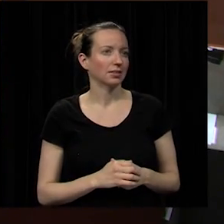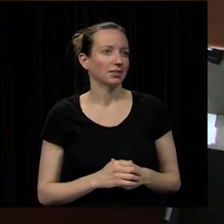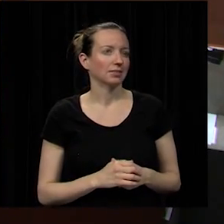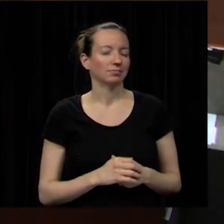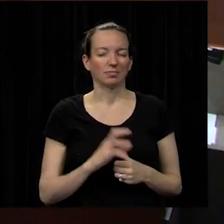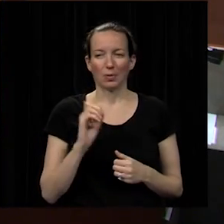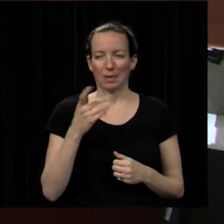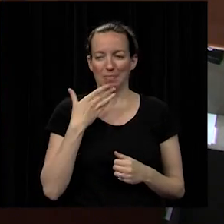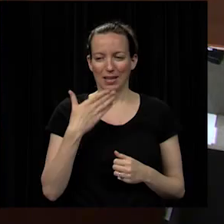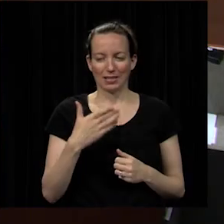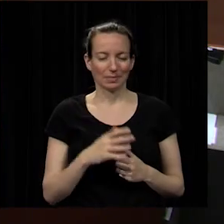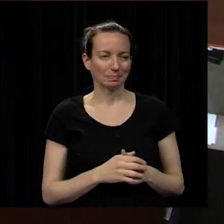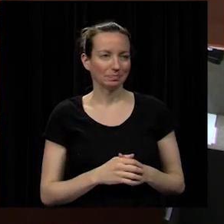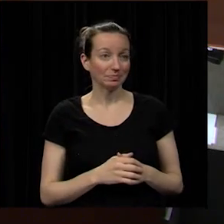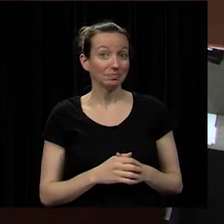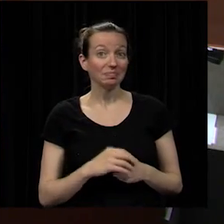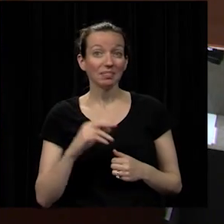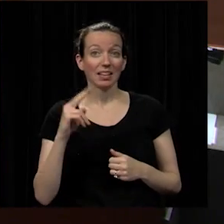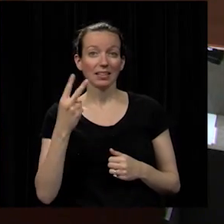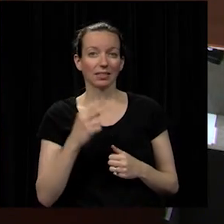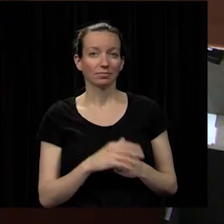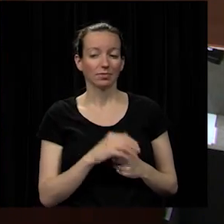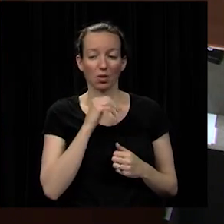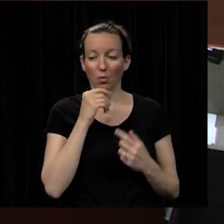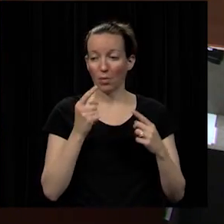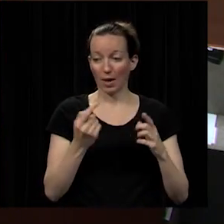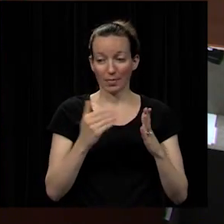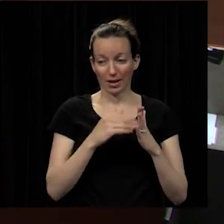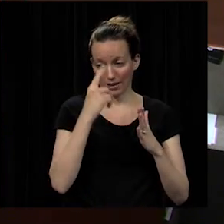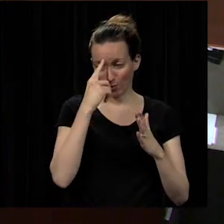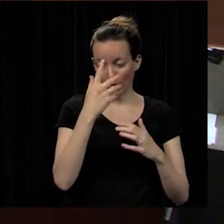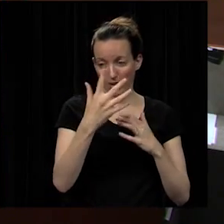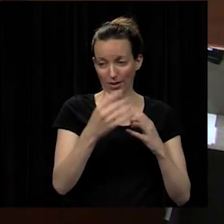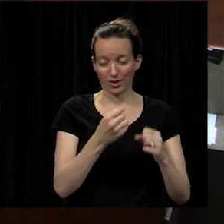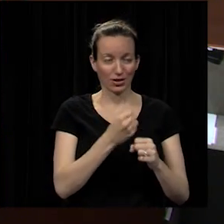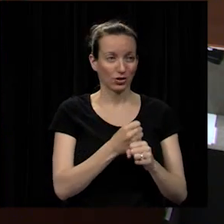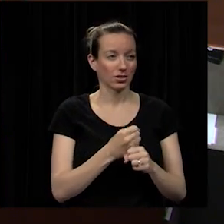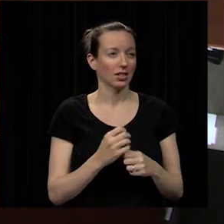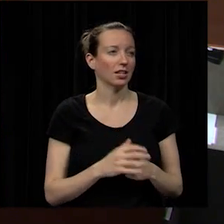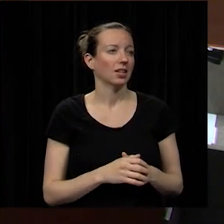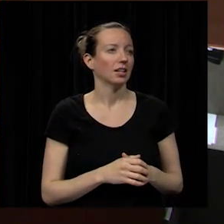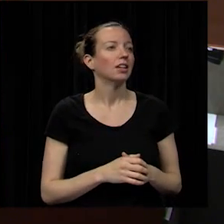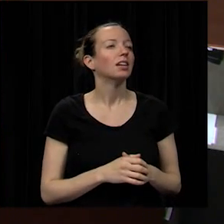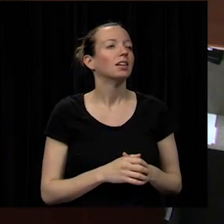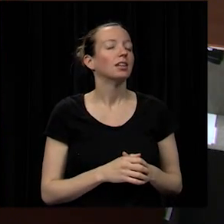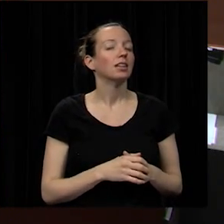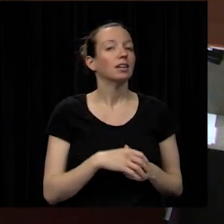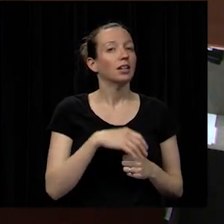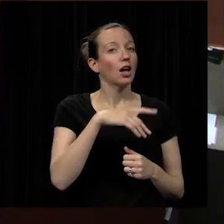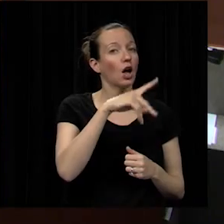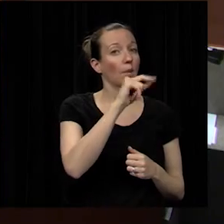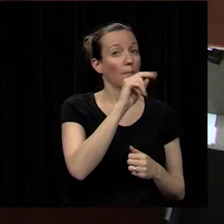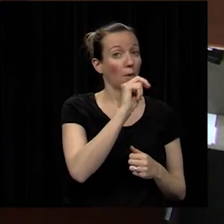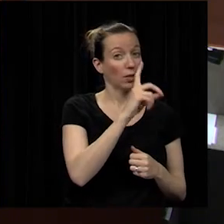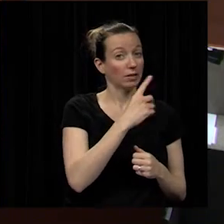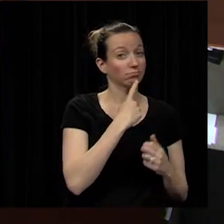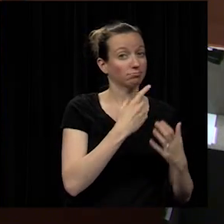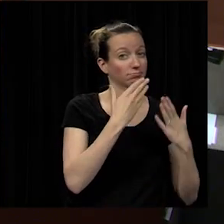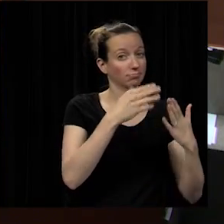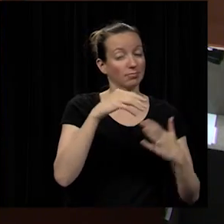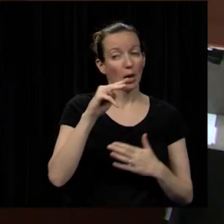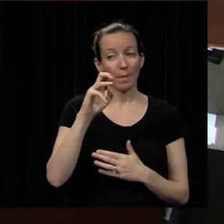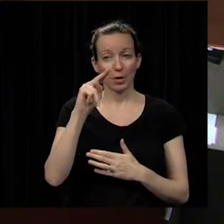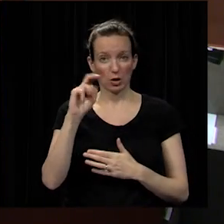second won't happen again for five years all right i have a motion by mr poland a second by mr